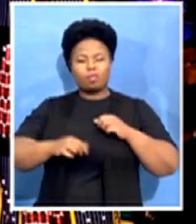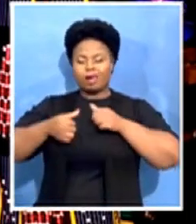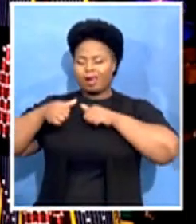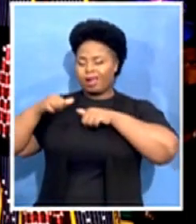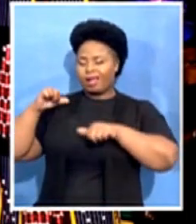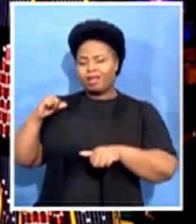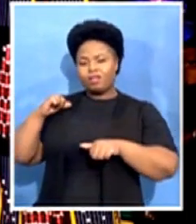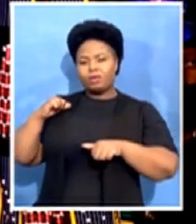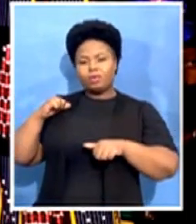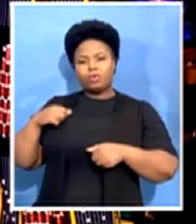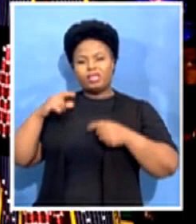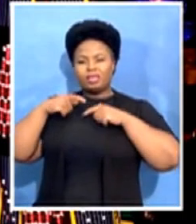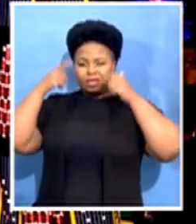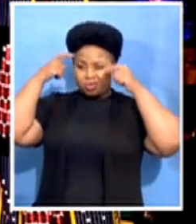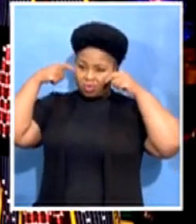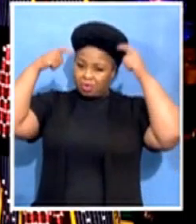herself.